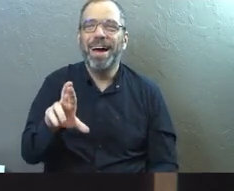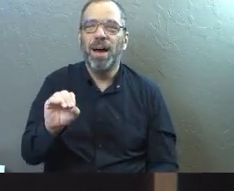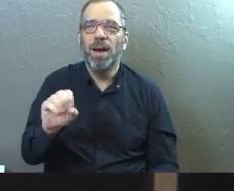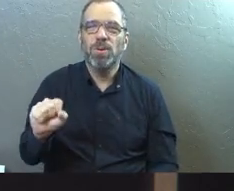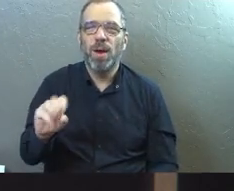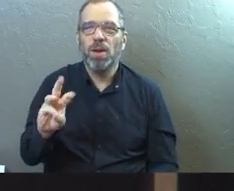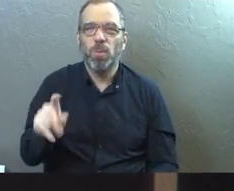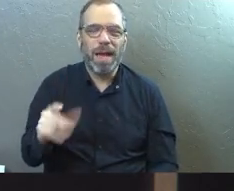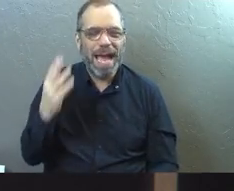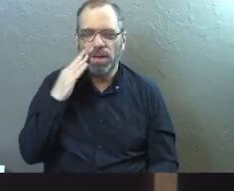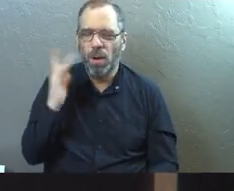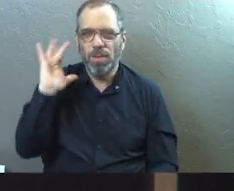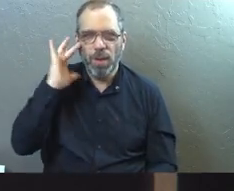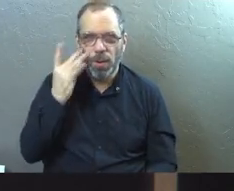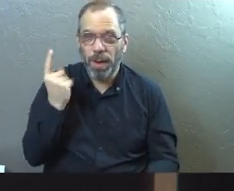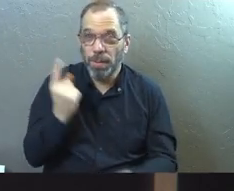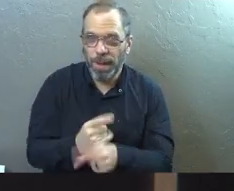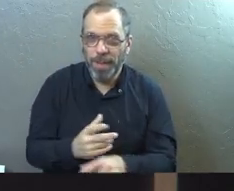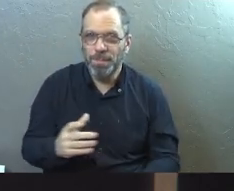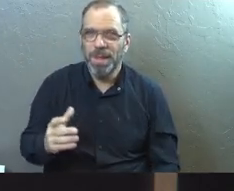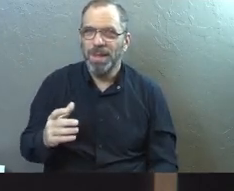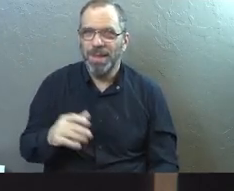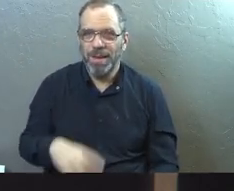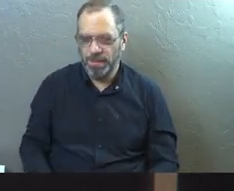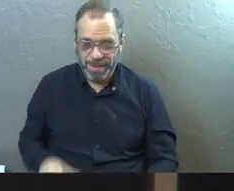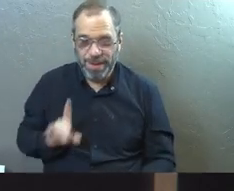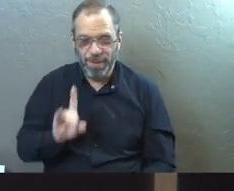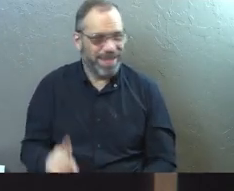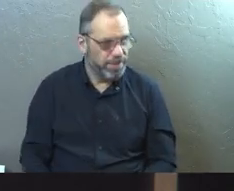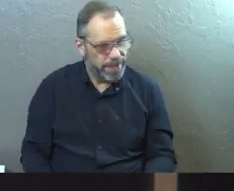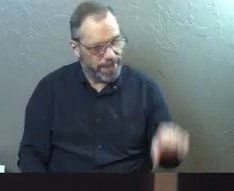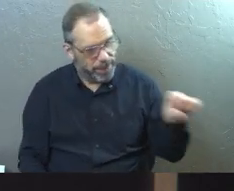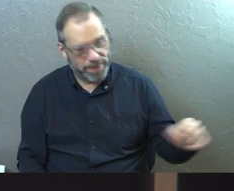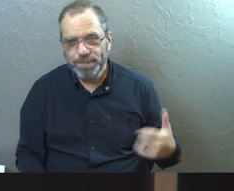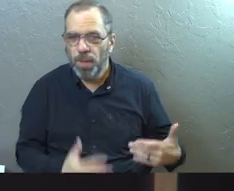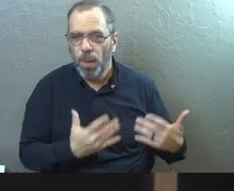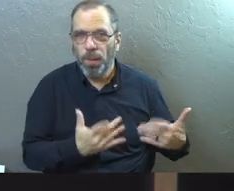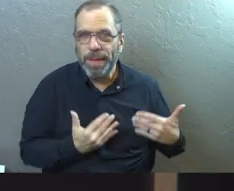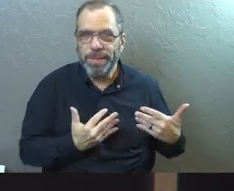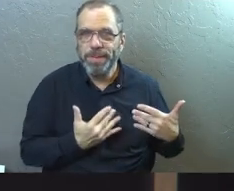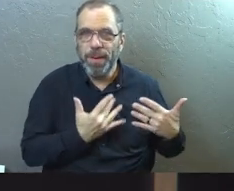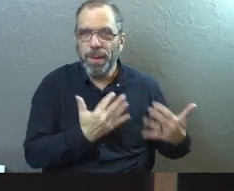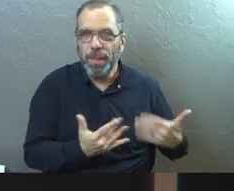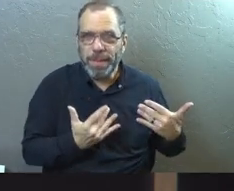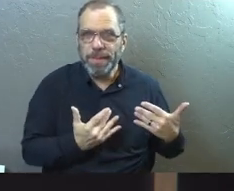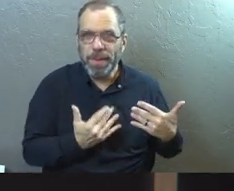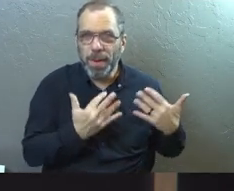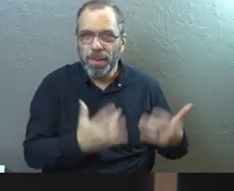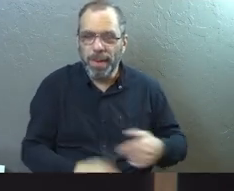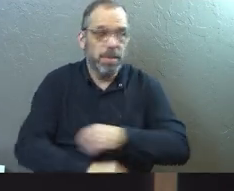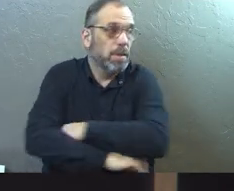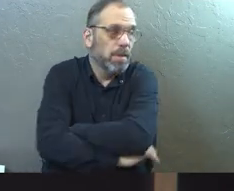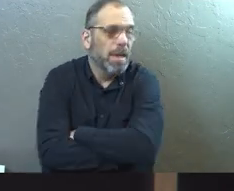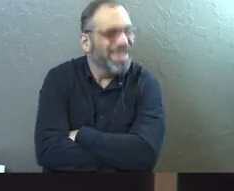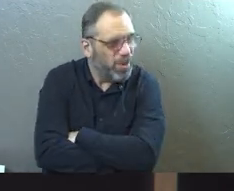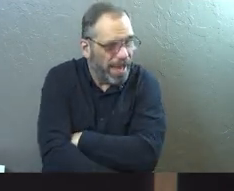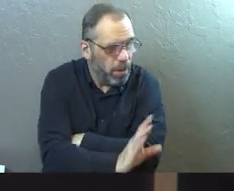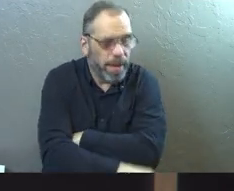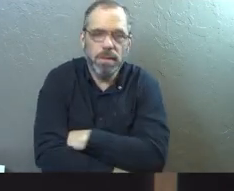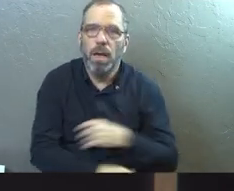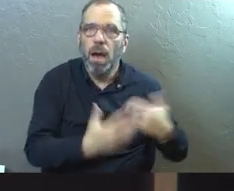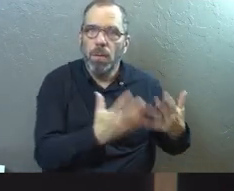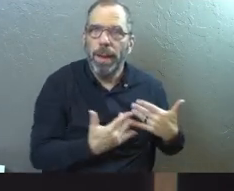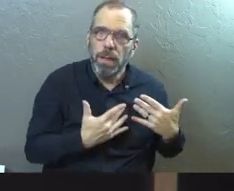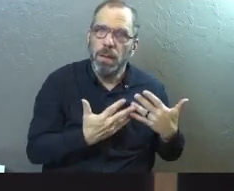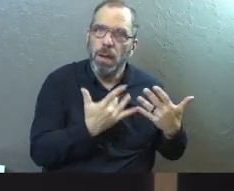Crosswalks can be the most annoying place in the world. Amen? You know the button? Wait. Wait. Wait. You're like, I'm waiting, bro. You know what I mean? Wait.